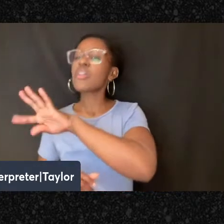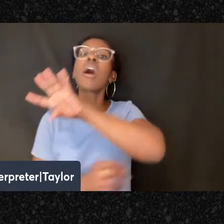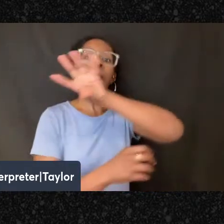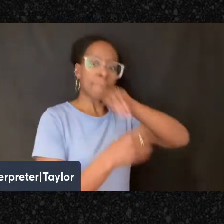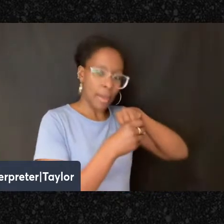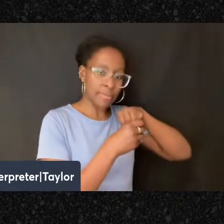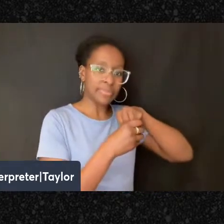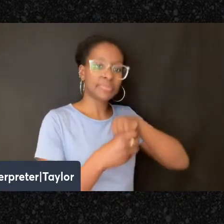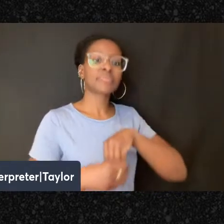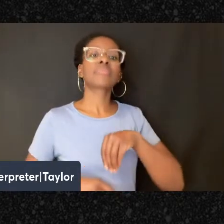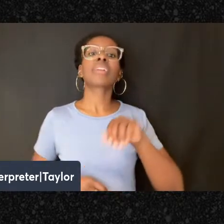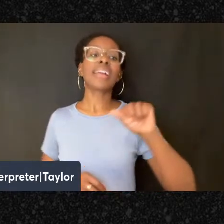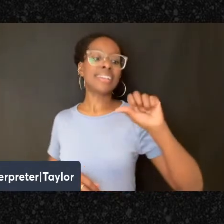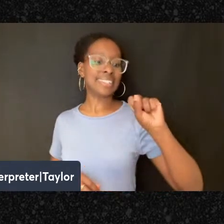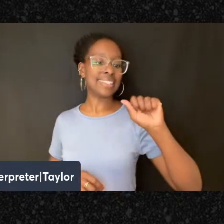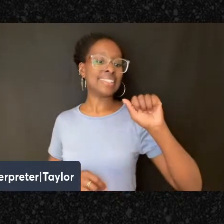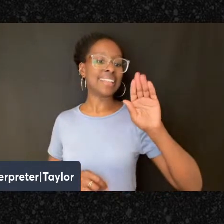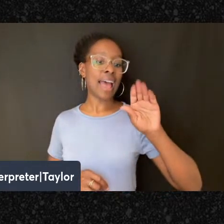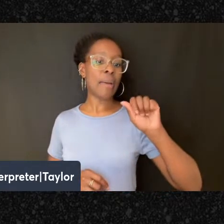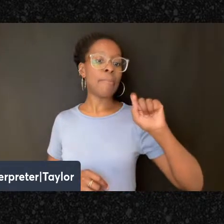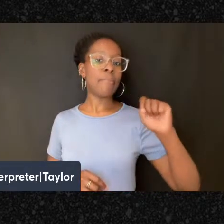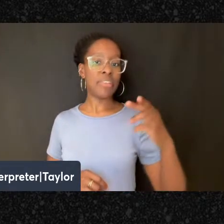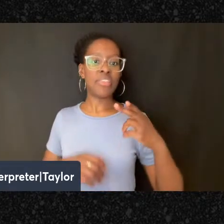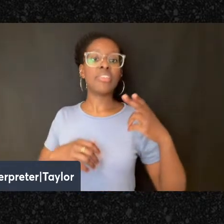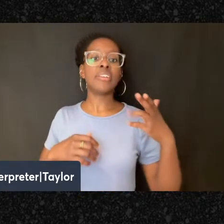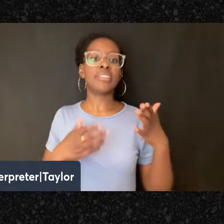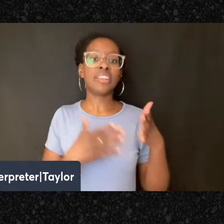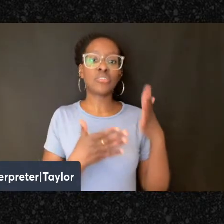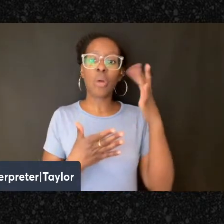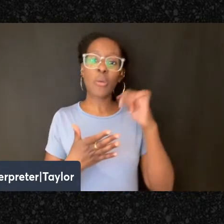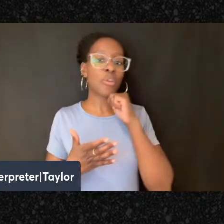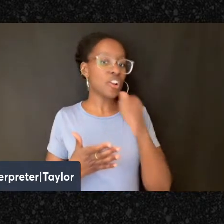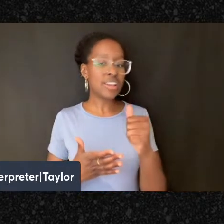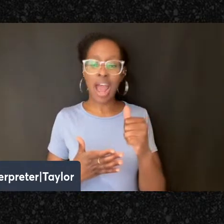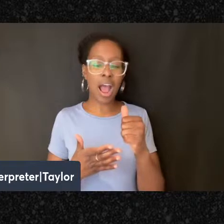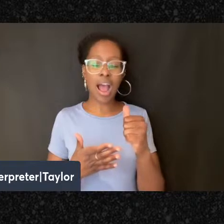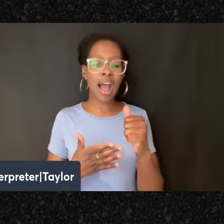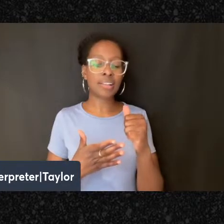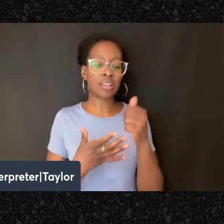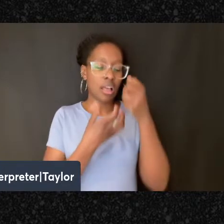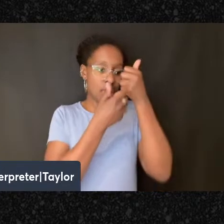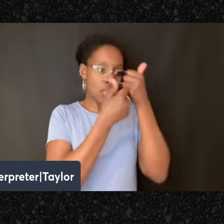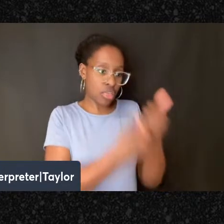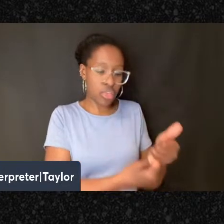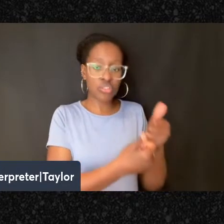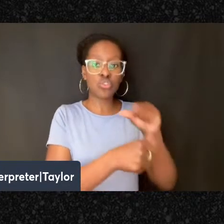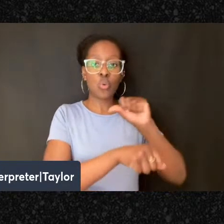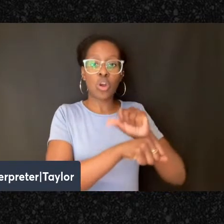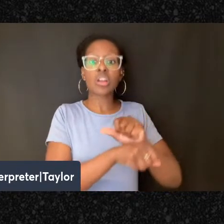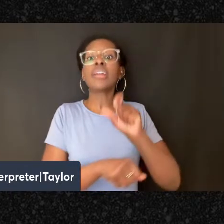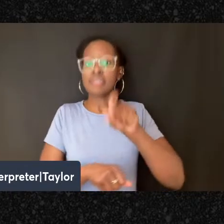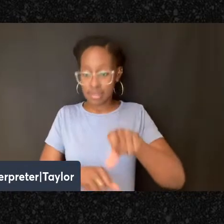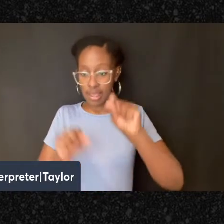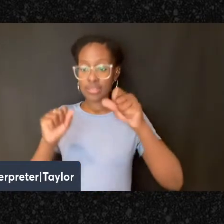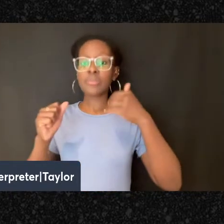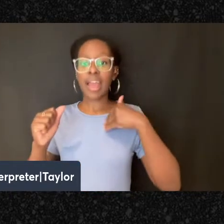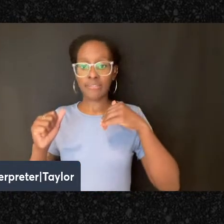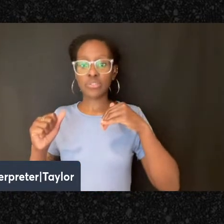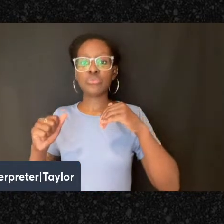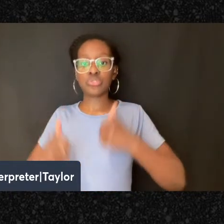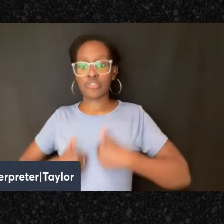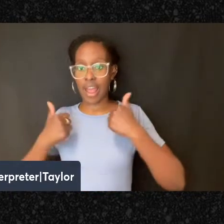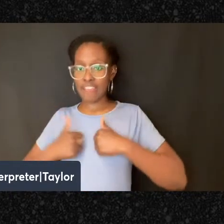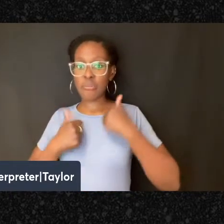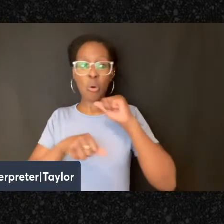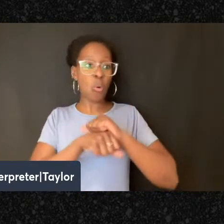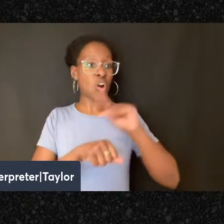to remind us that we are not for work, that we have to work in order to survive, but that work is not the purpose